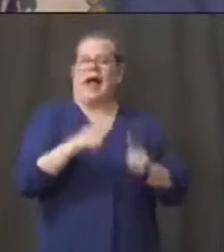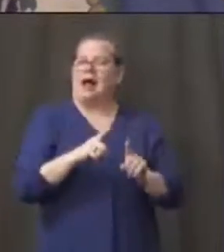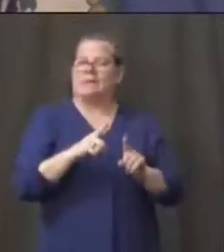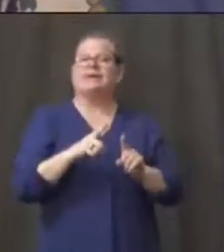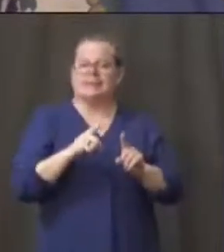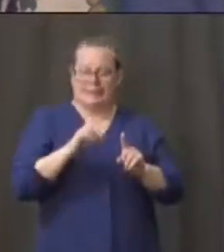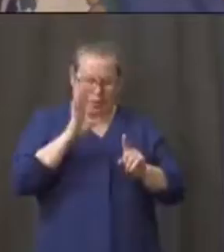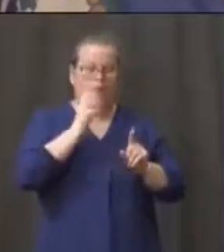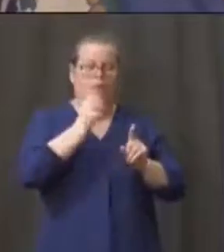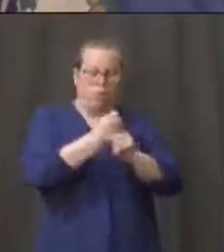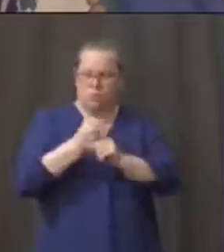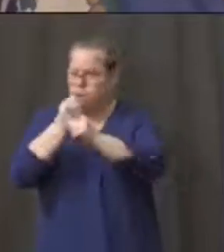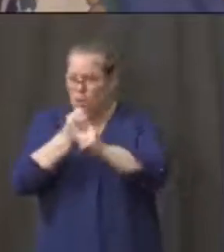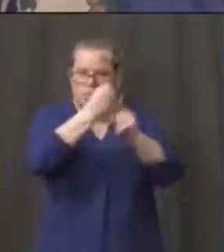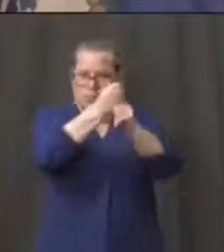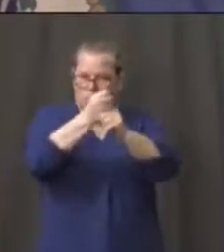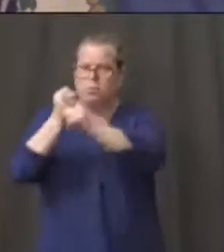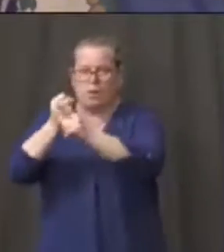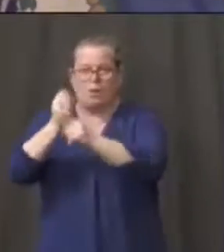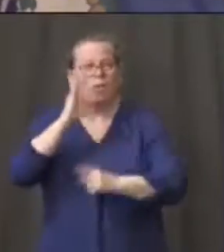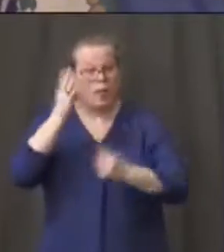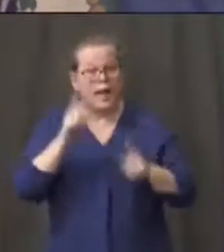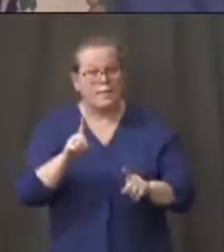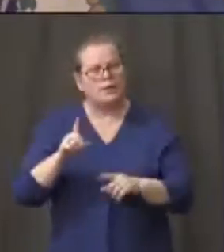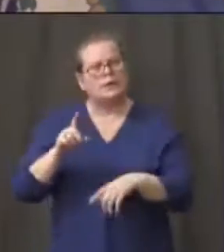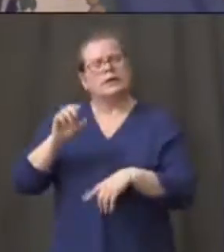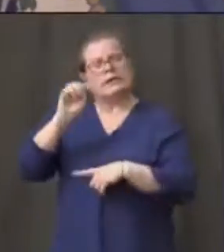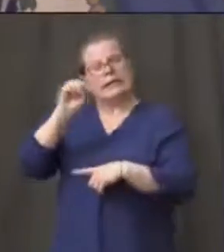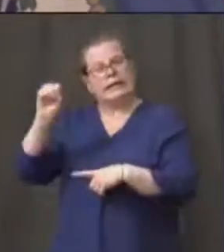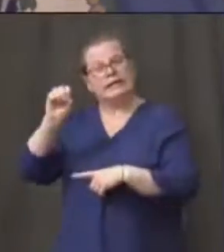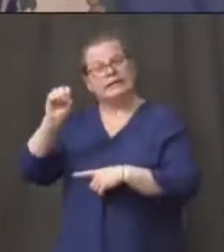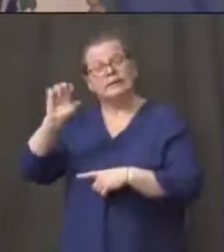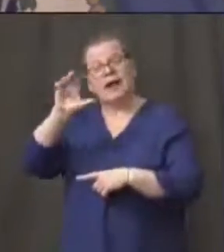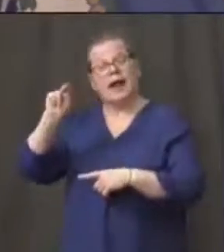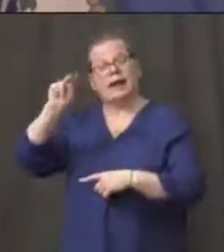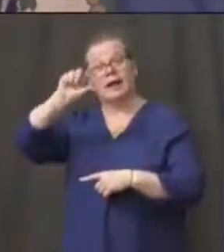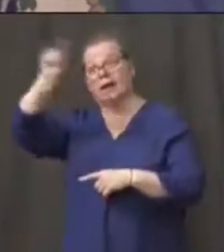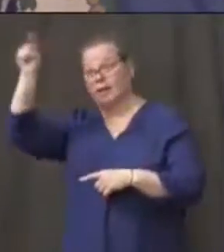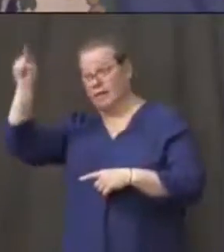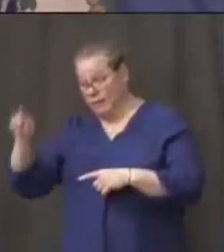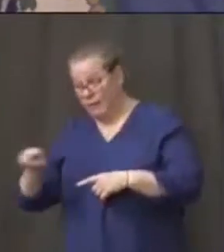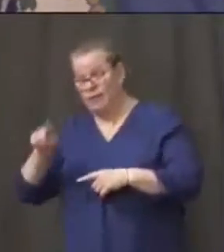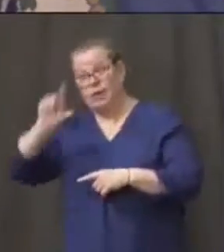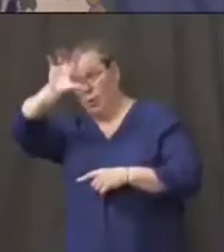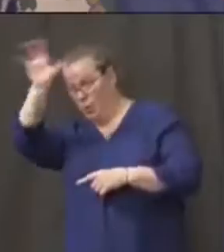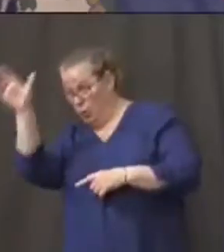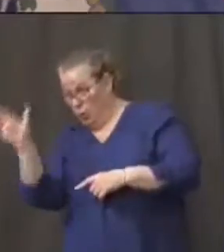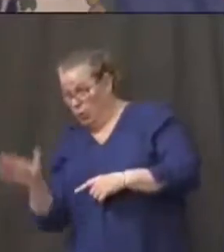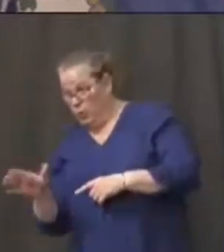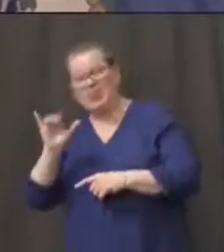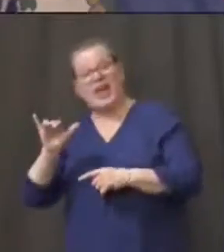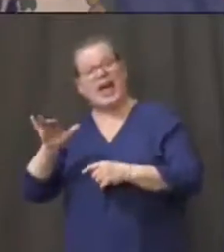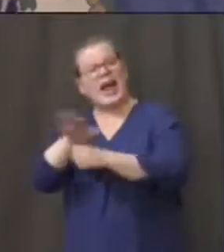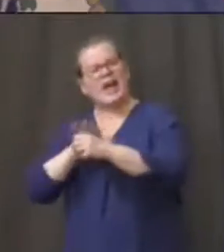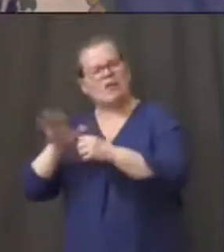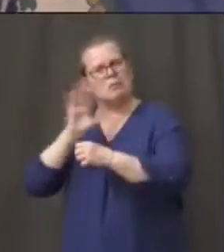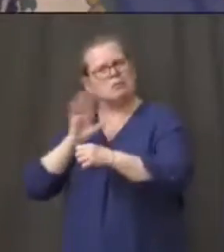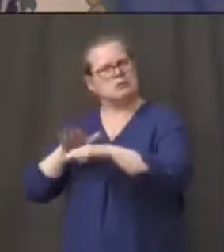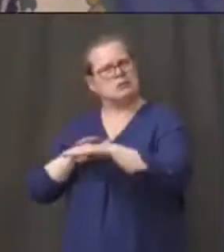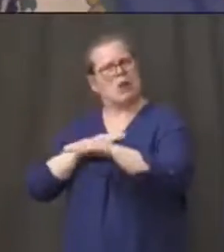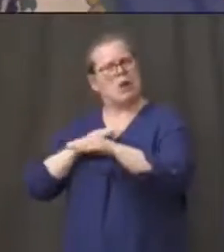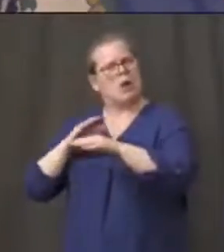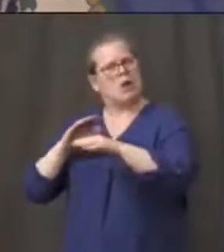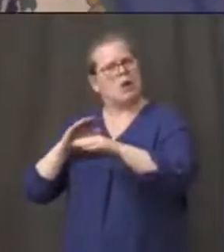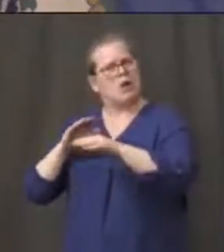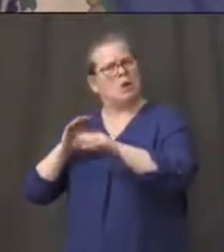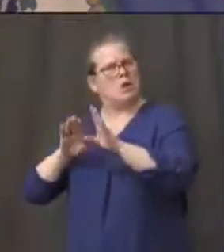Eastern Connecticut I've been I've been pleasantly surprised how slow the rate of increase has been there over a period of time